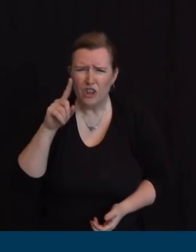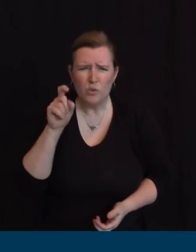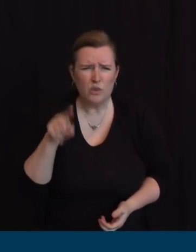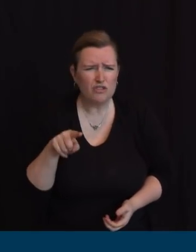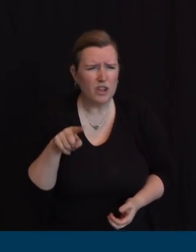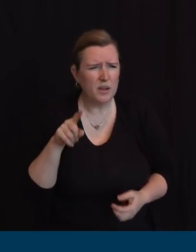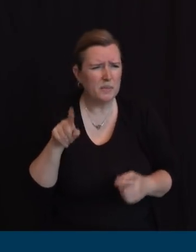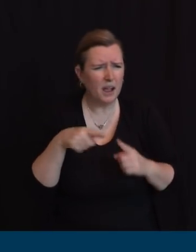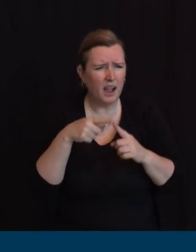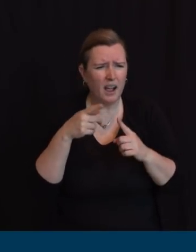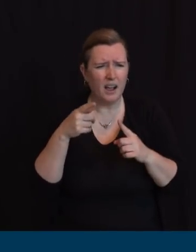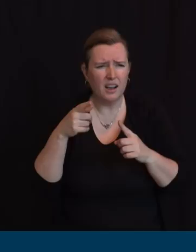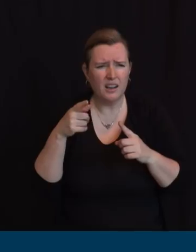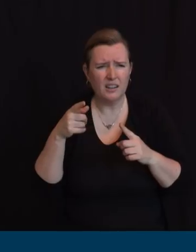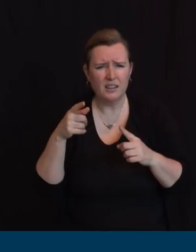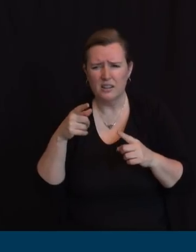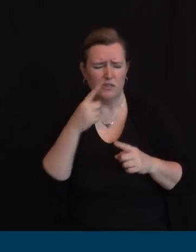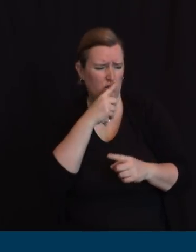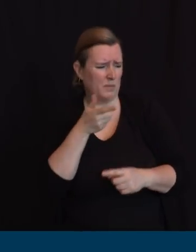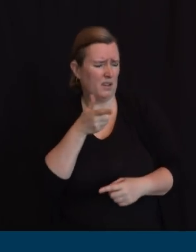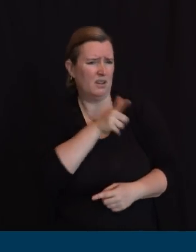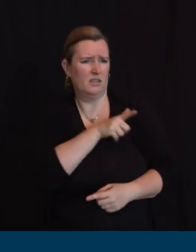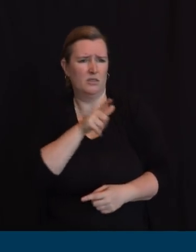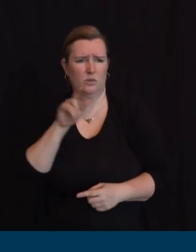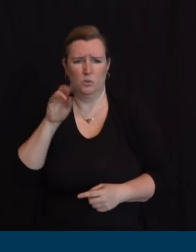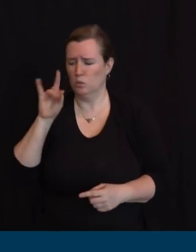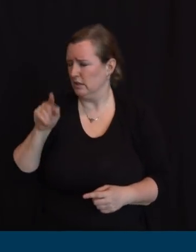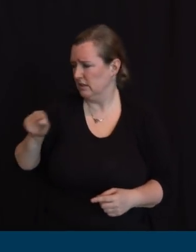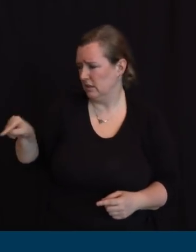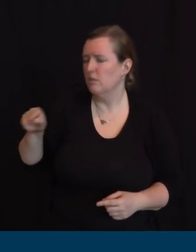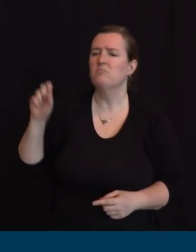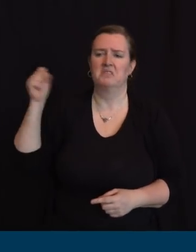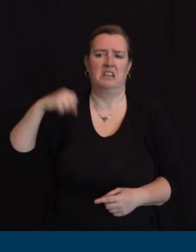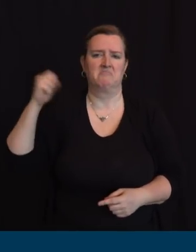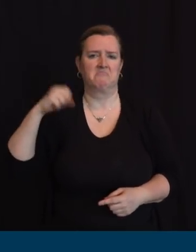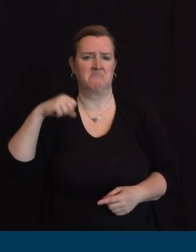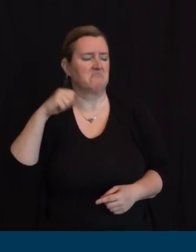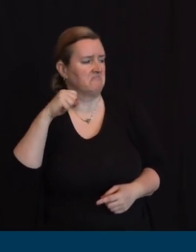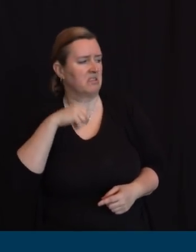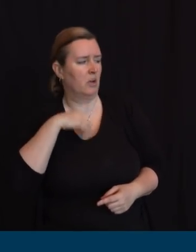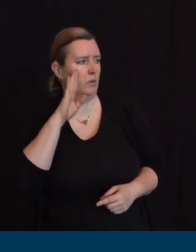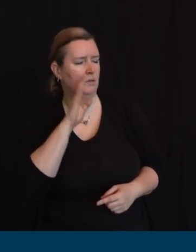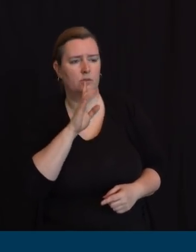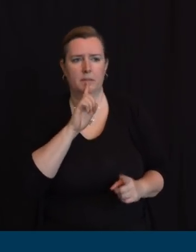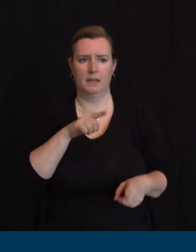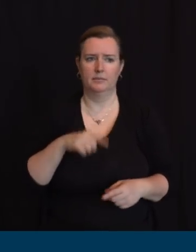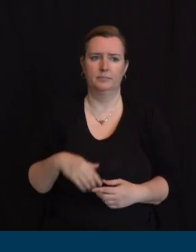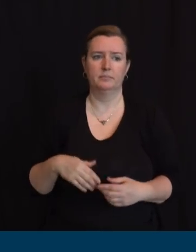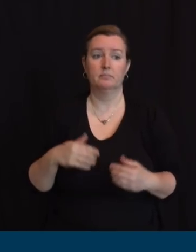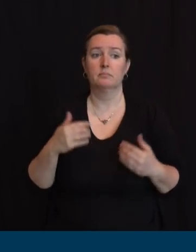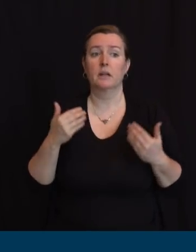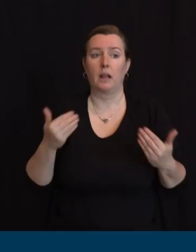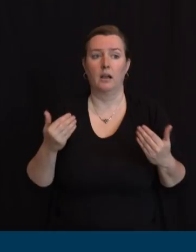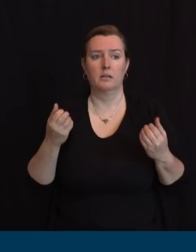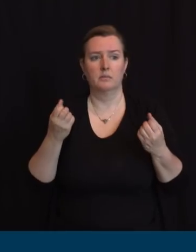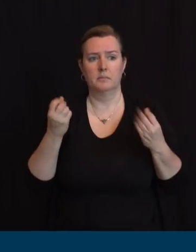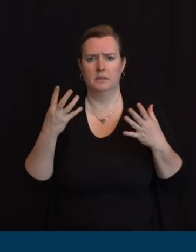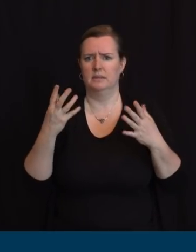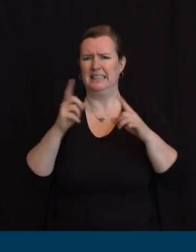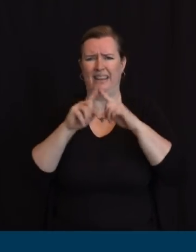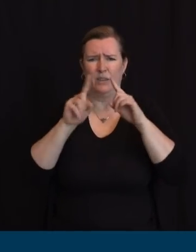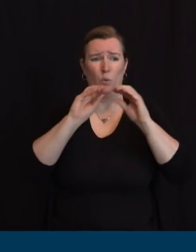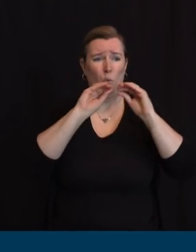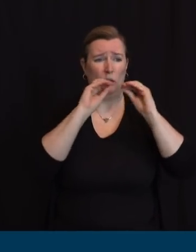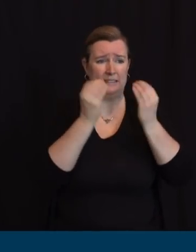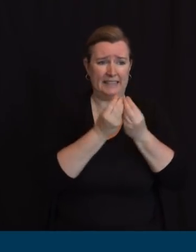because we have so many organizations that have COVID-positive patients, the only residents